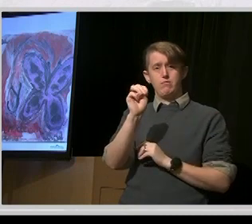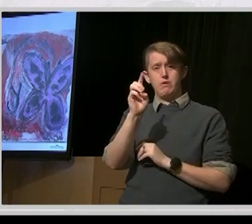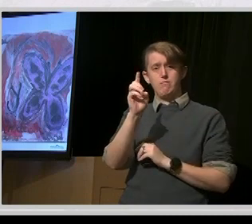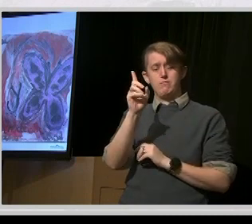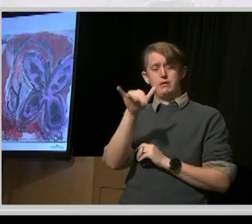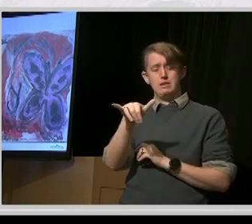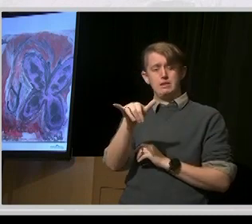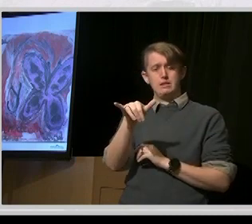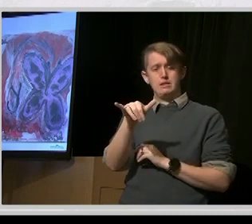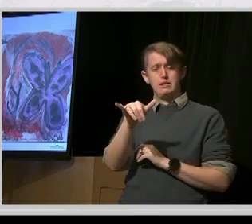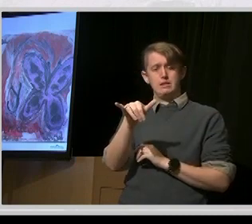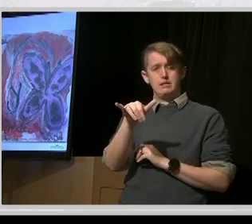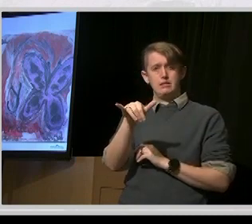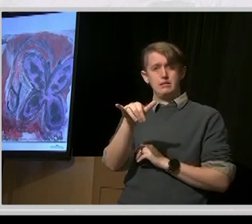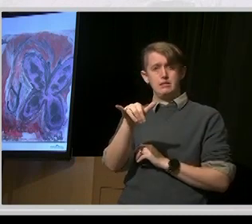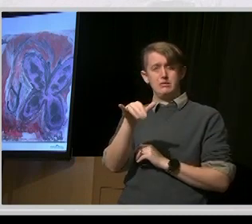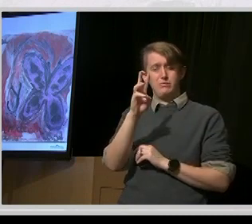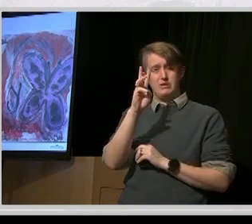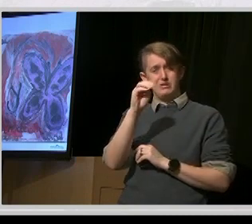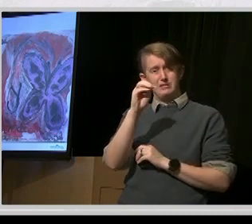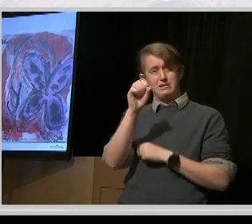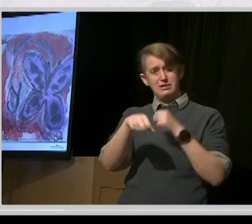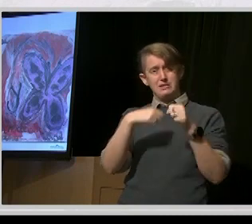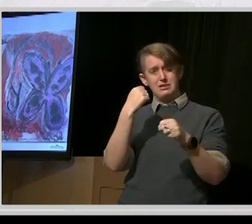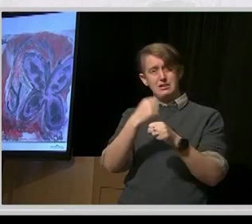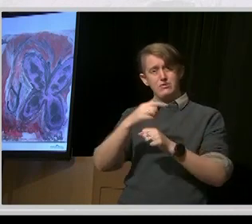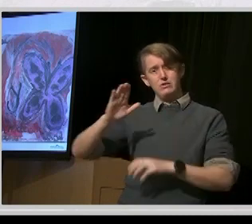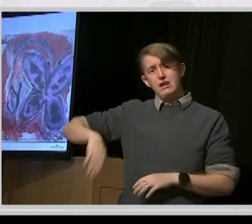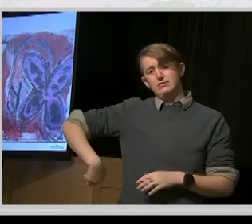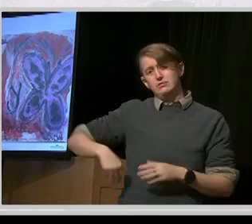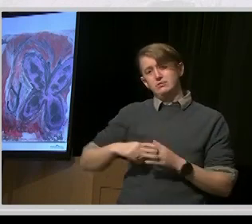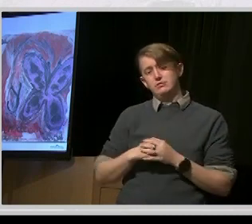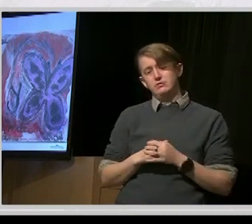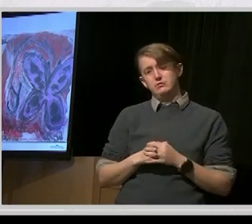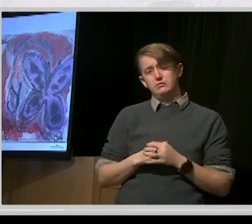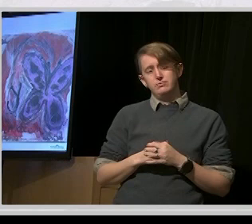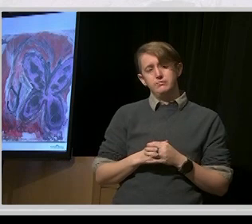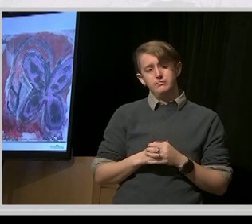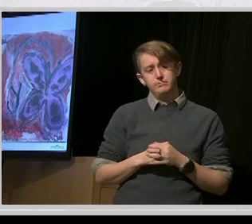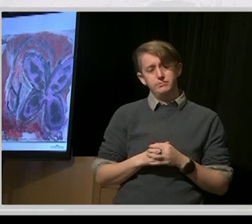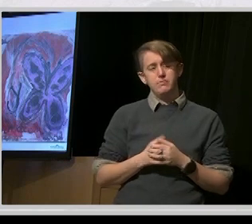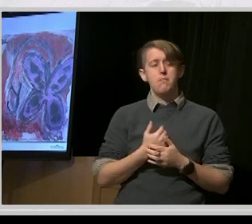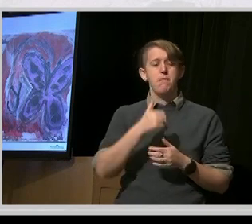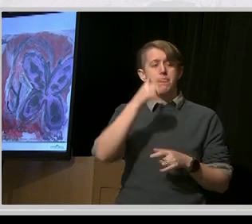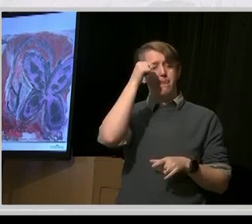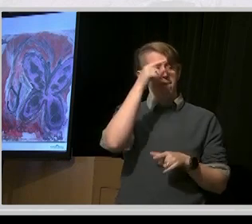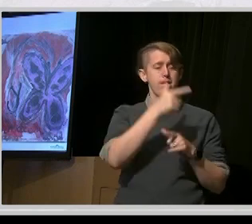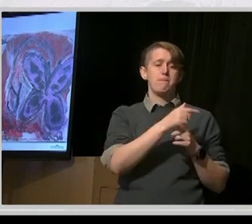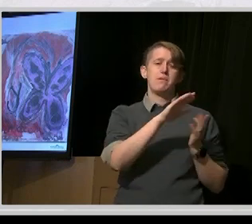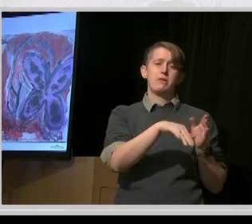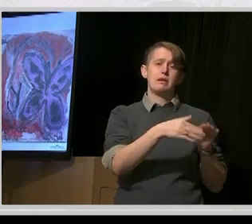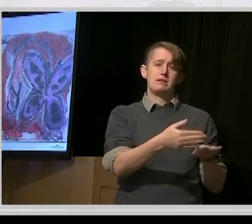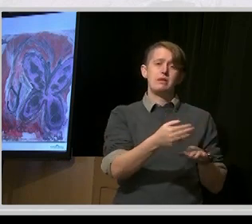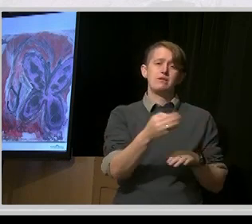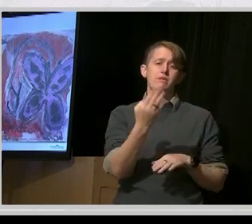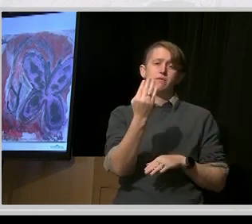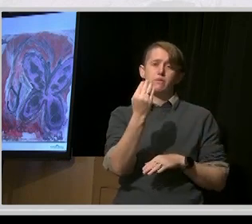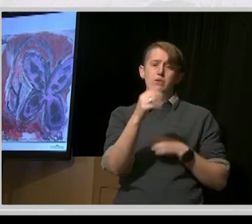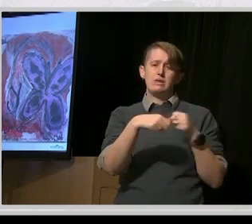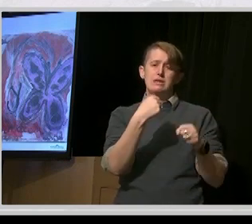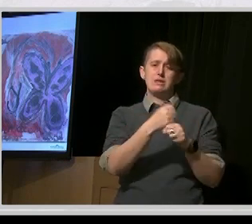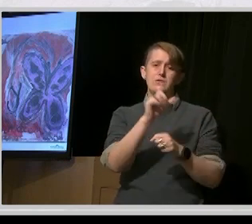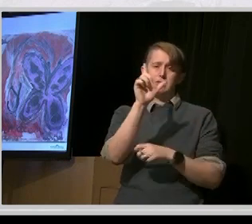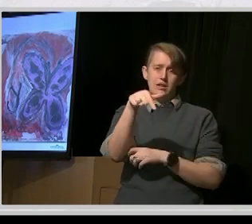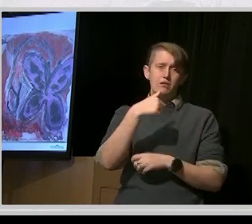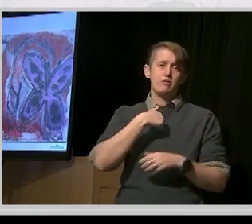Some 13 or 14 years later, I was introduced to people first, people